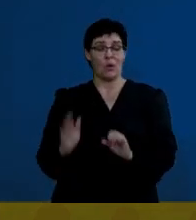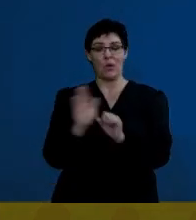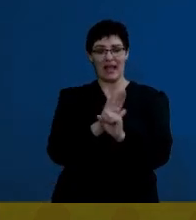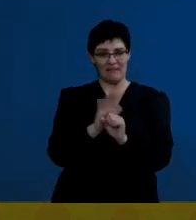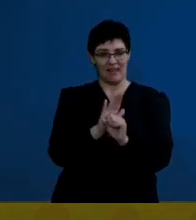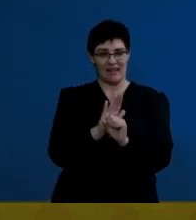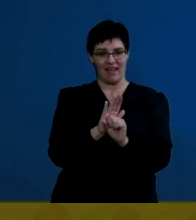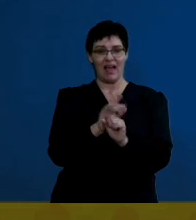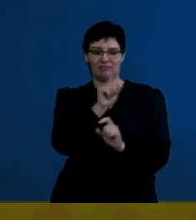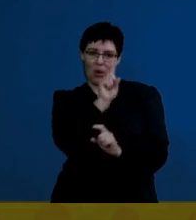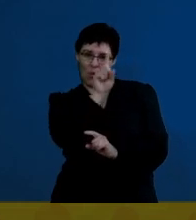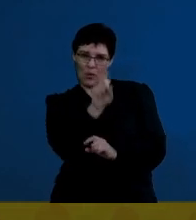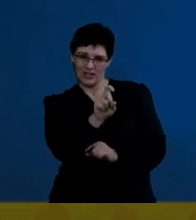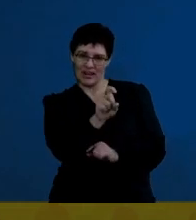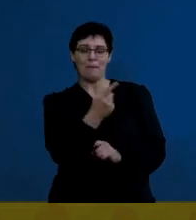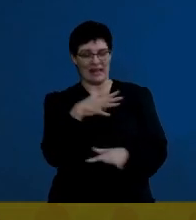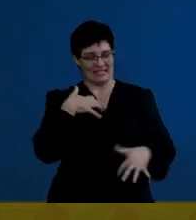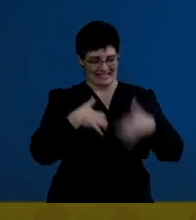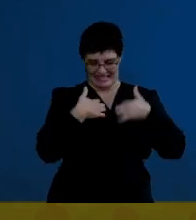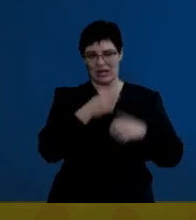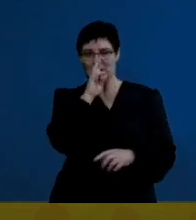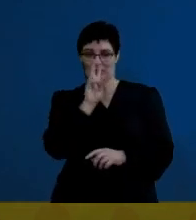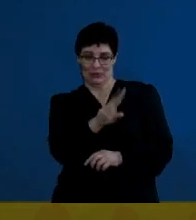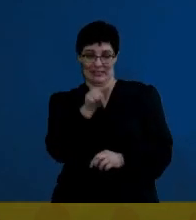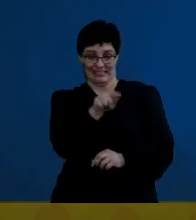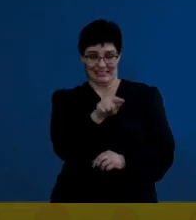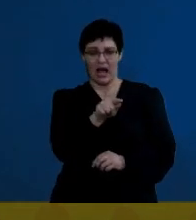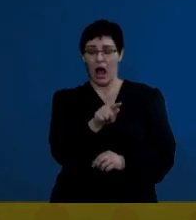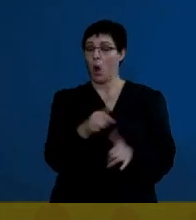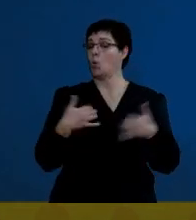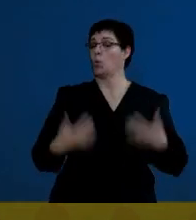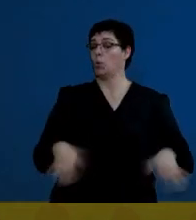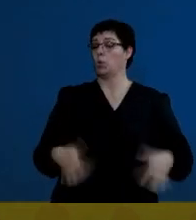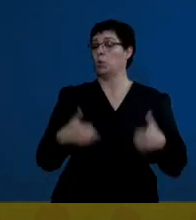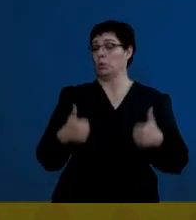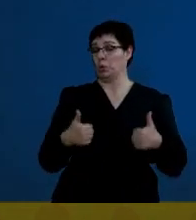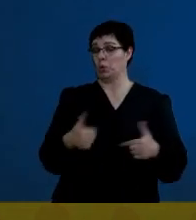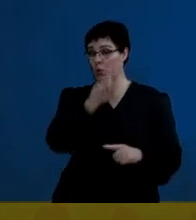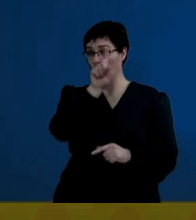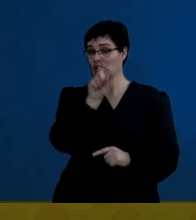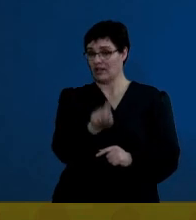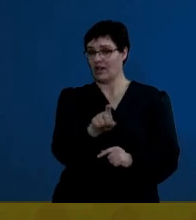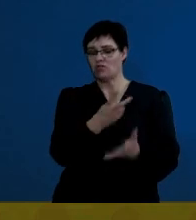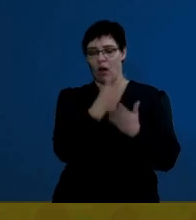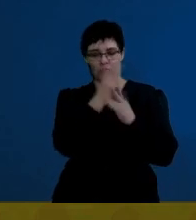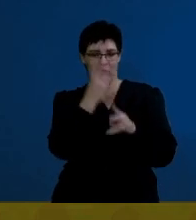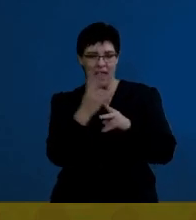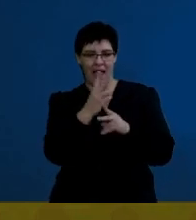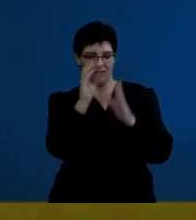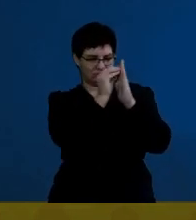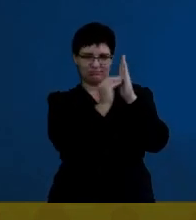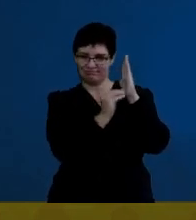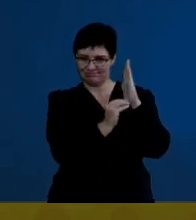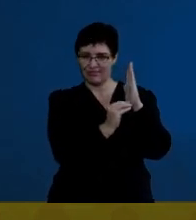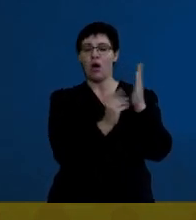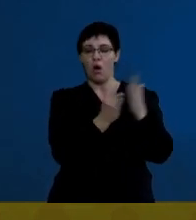that question, an exciting question to look at, and a good question for you to go back and to prepare some notes on this section of the